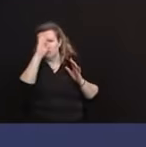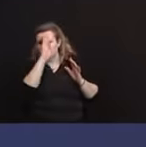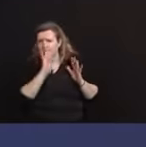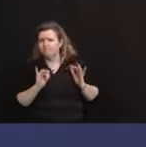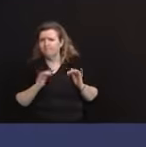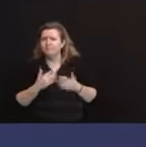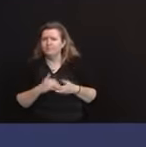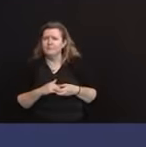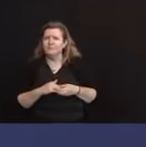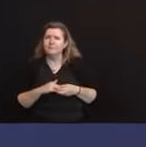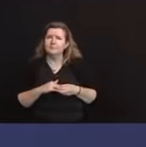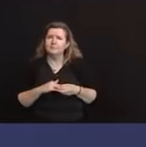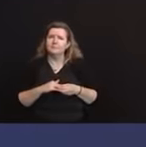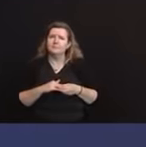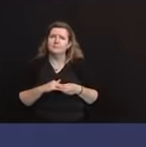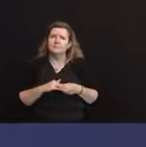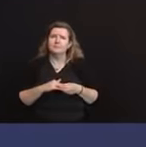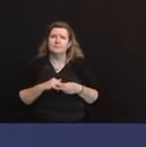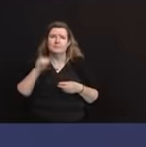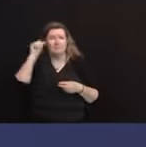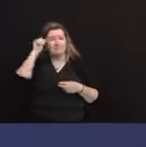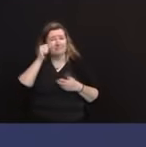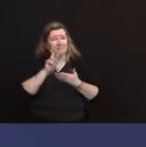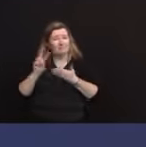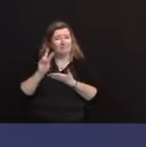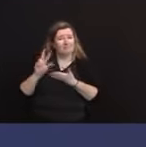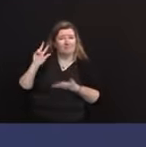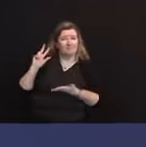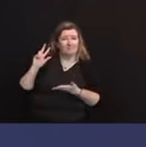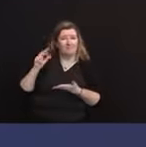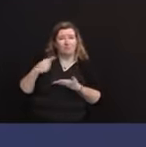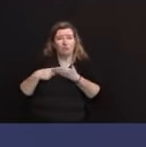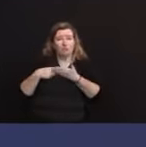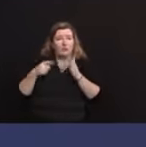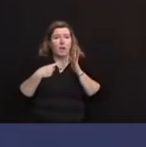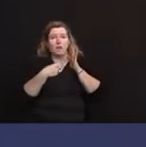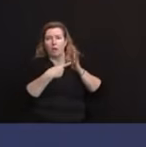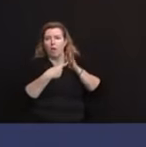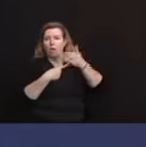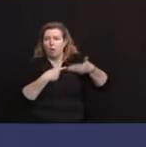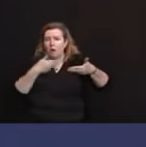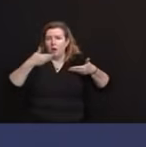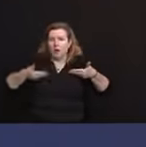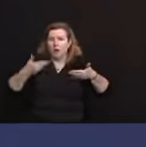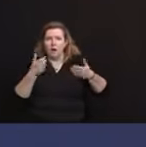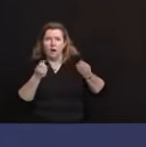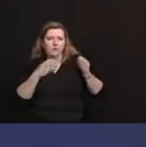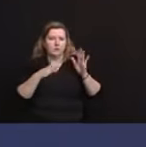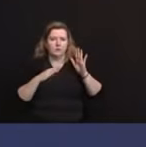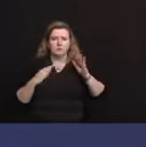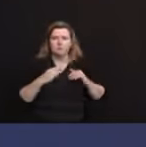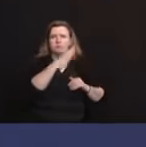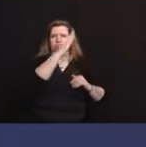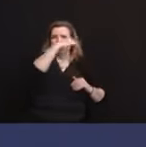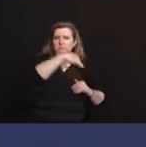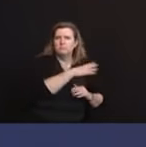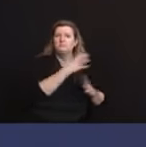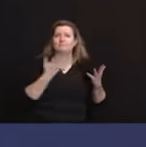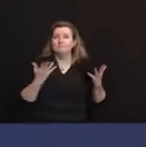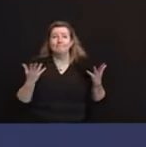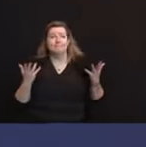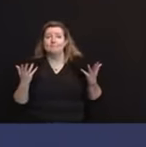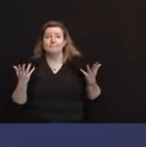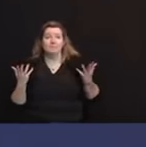you look at the models that we talked about a couple of weeks ago, those numbers are going to go up, and that's the one thing that we cannot let happen,